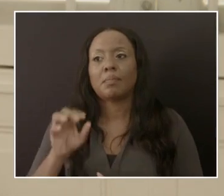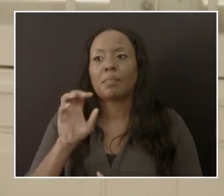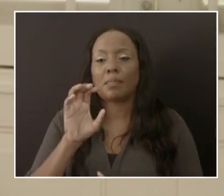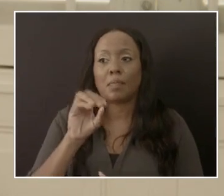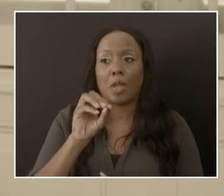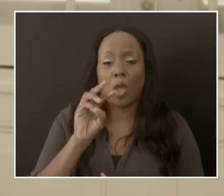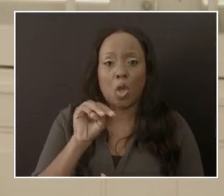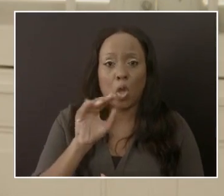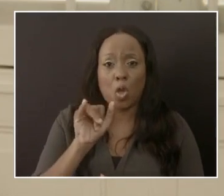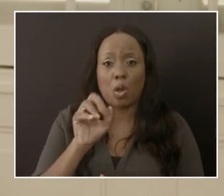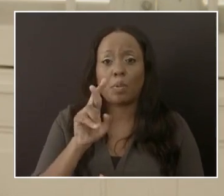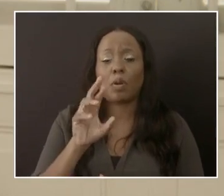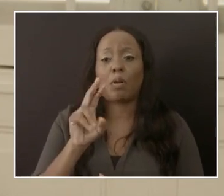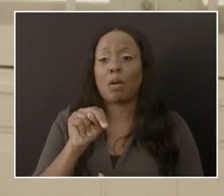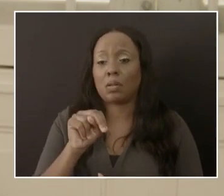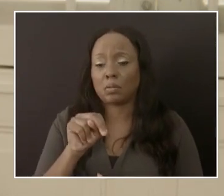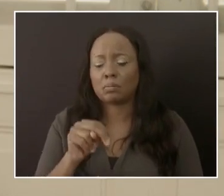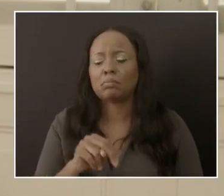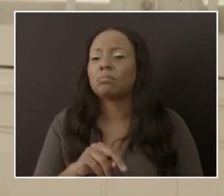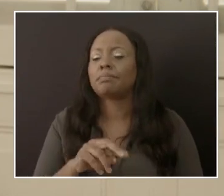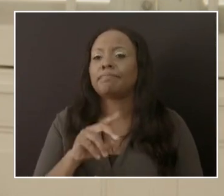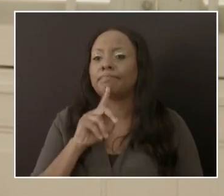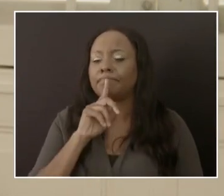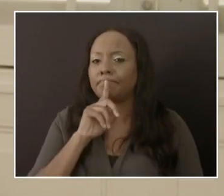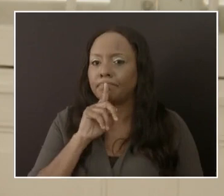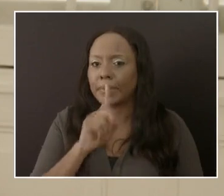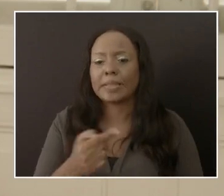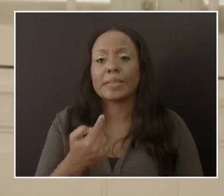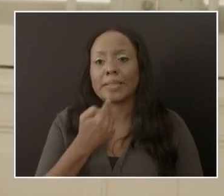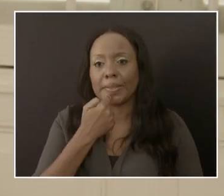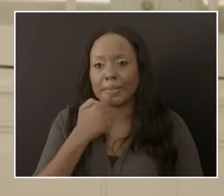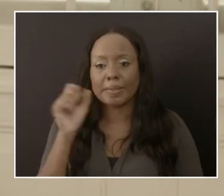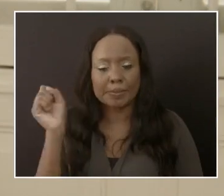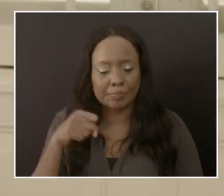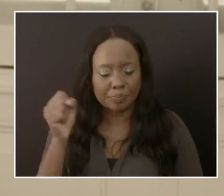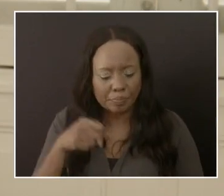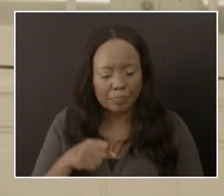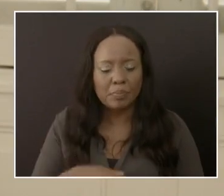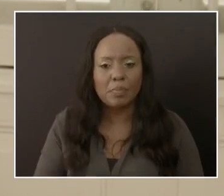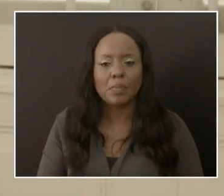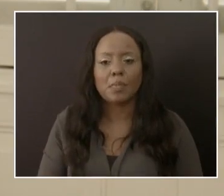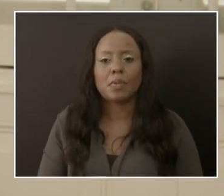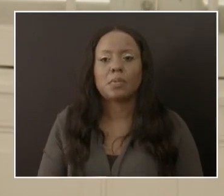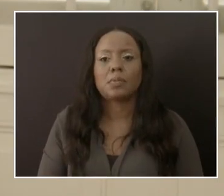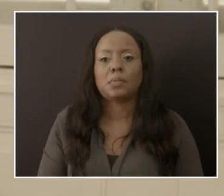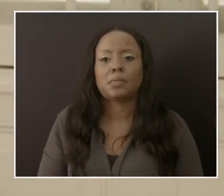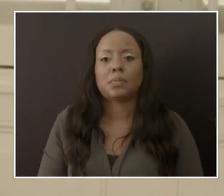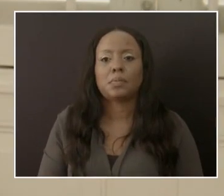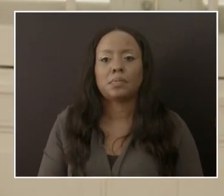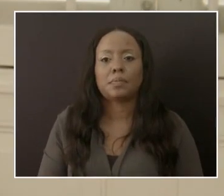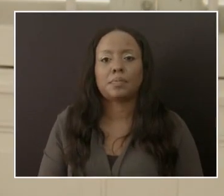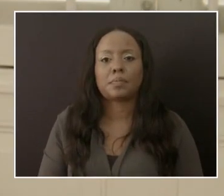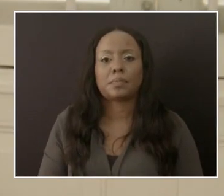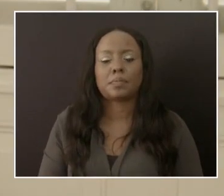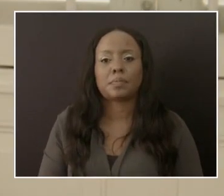it is, uh, I indicated in my submission that on the 26th,